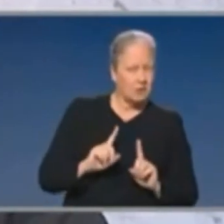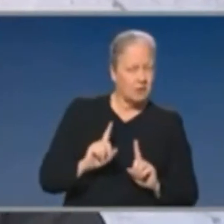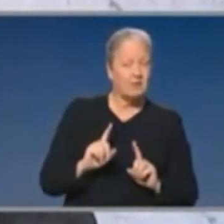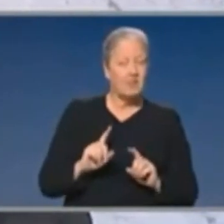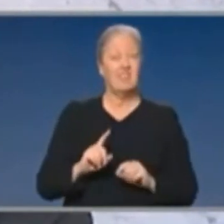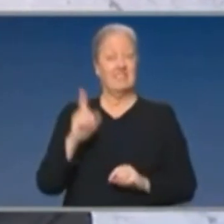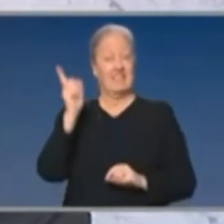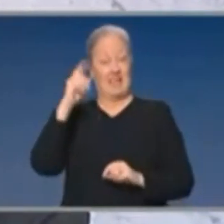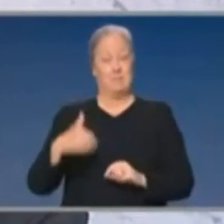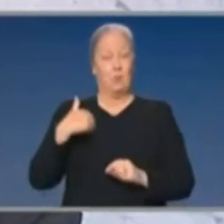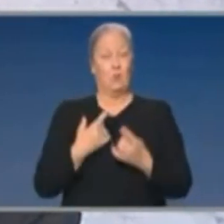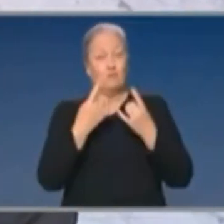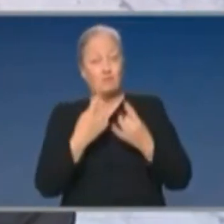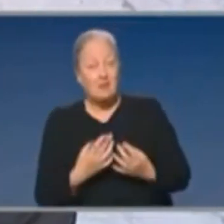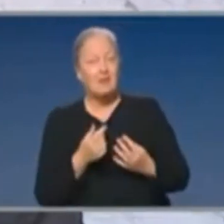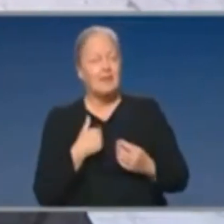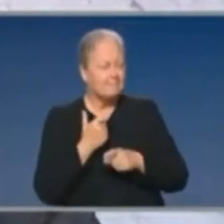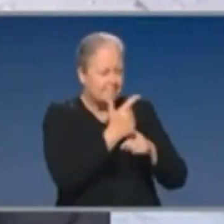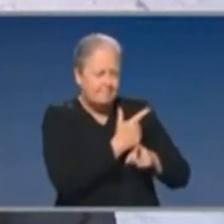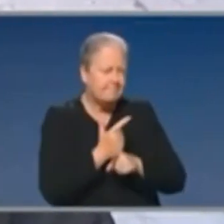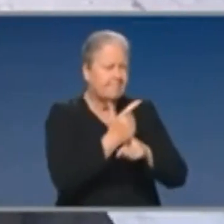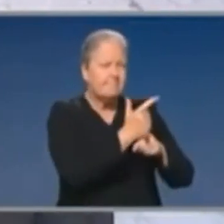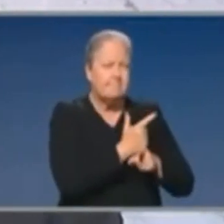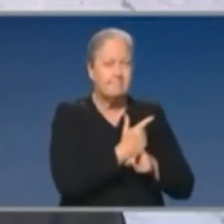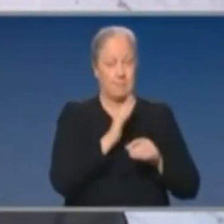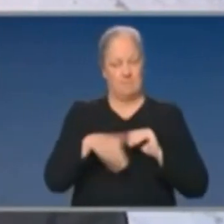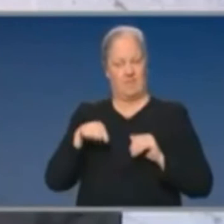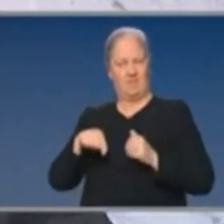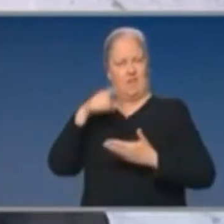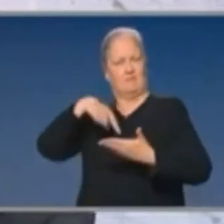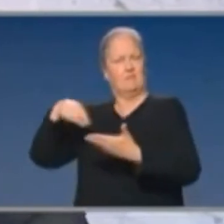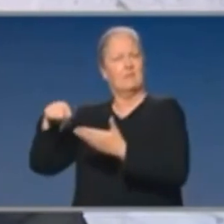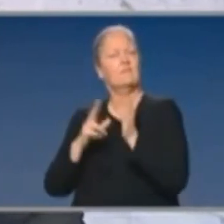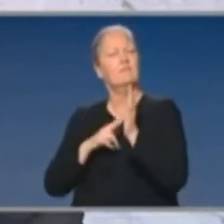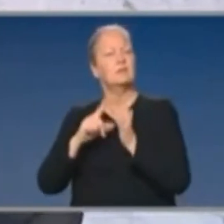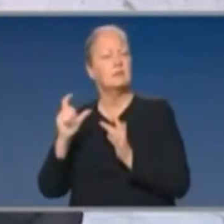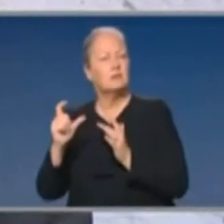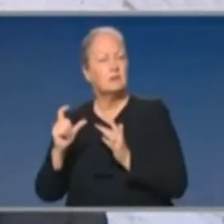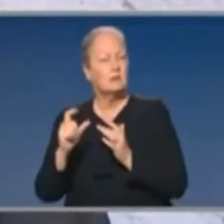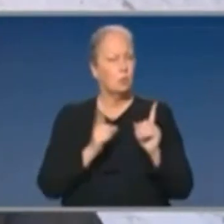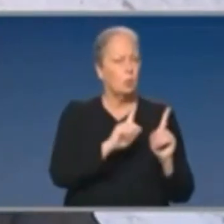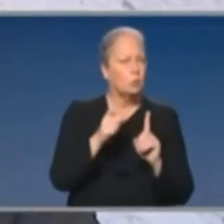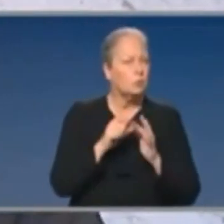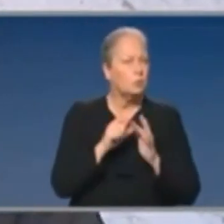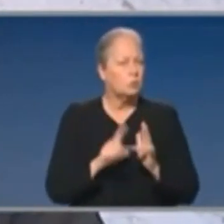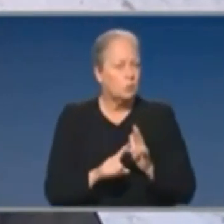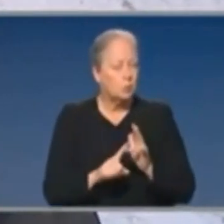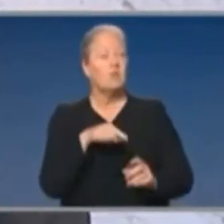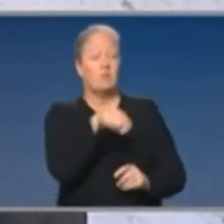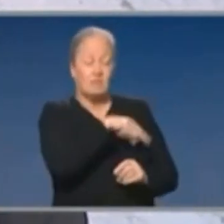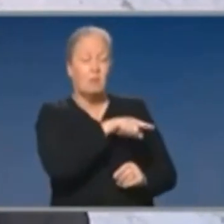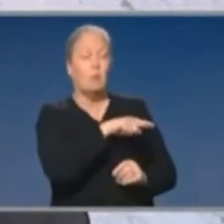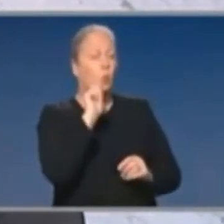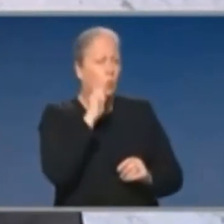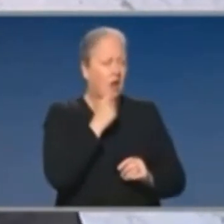meetings to that effect this morning with our team and they have been tasked along those lines and they'll be doing that